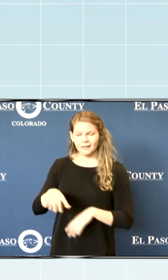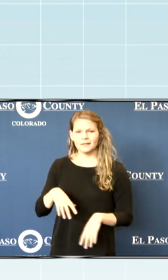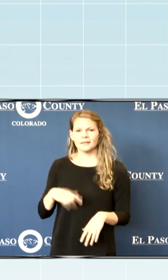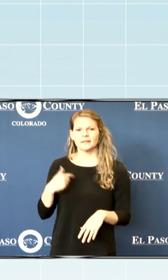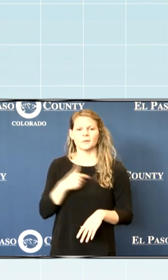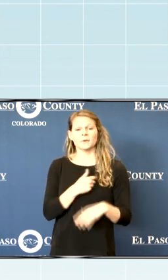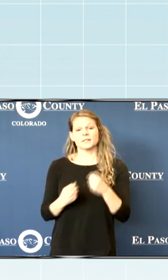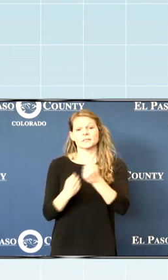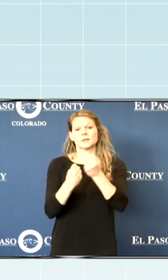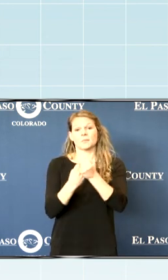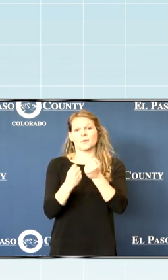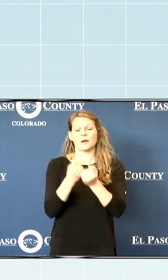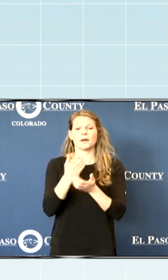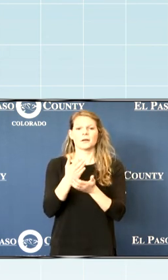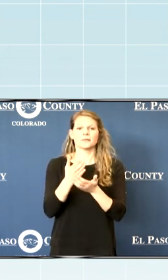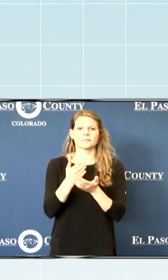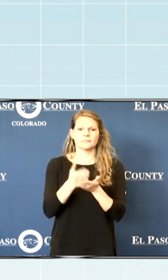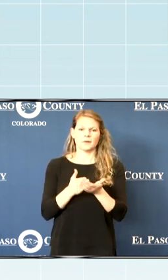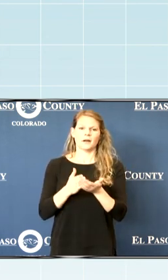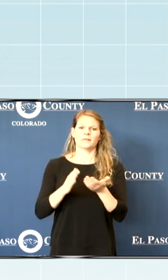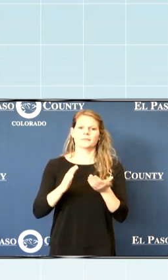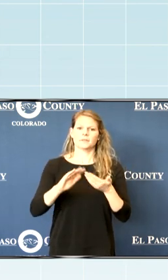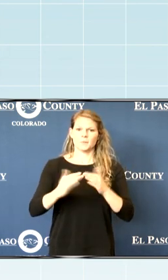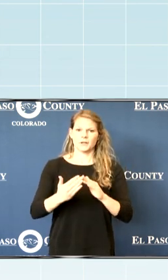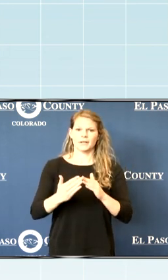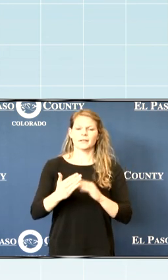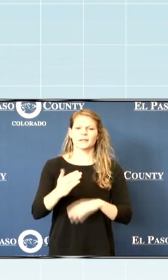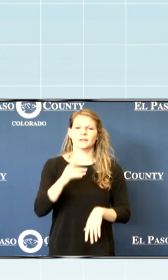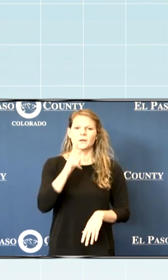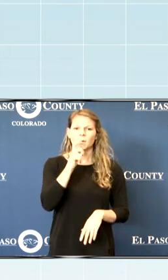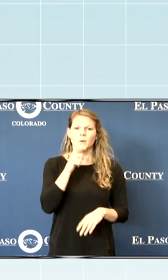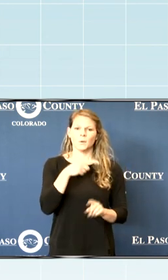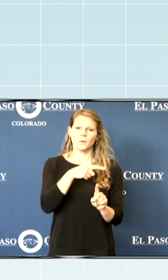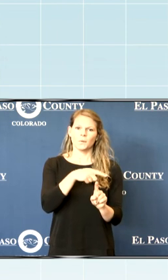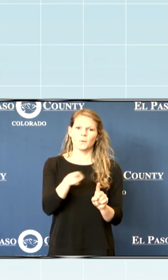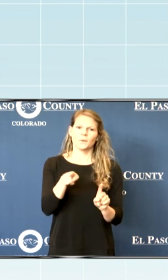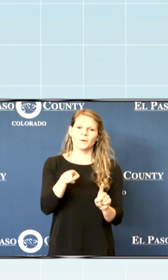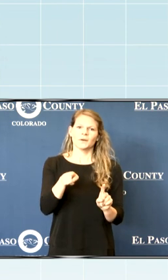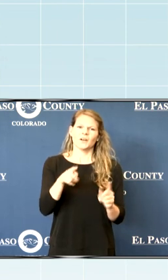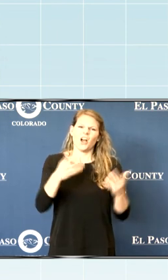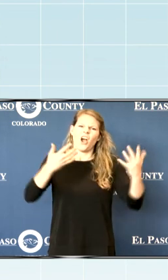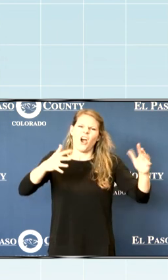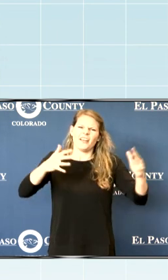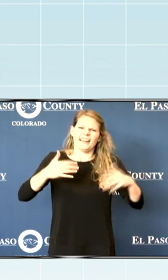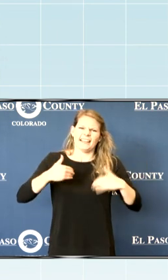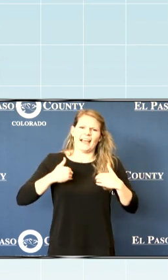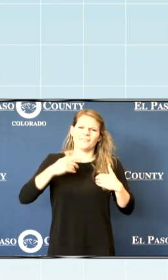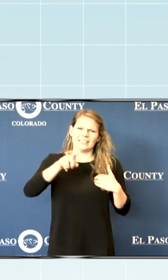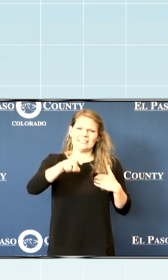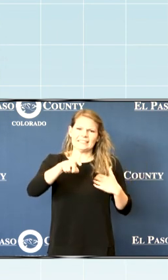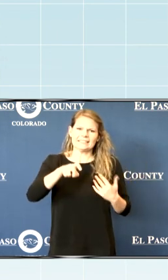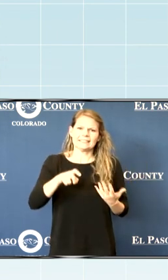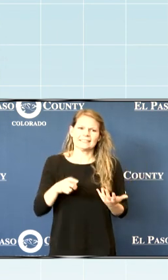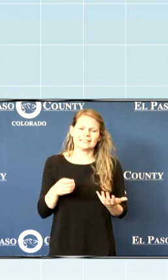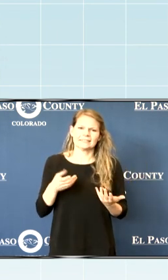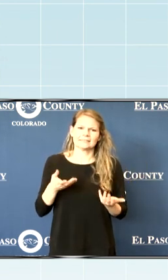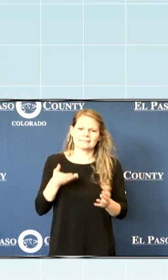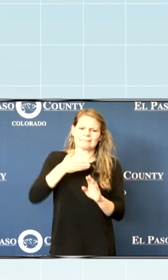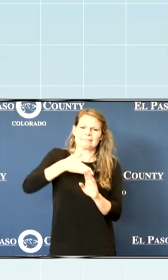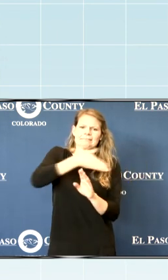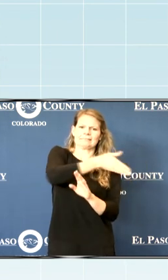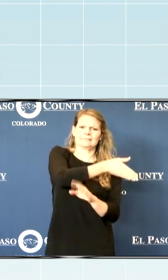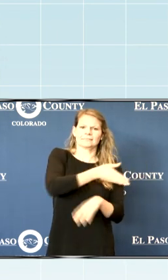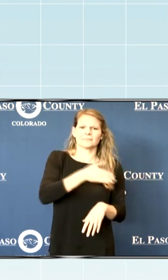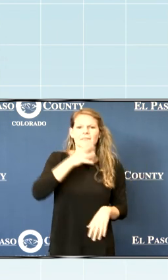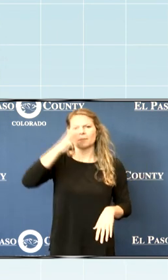a part of the population that has a lot of significant needs already. And when you take things like COVID and parents losing